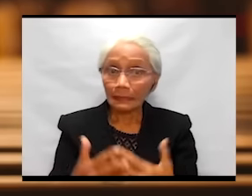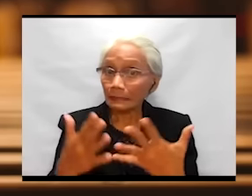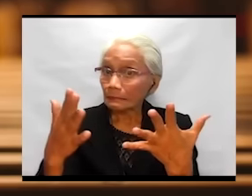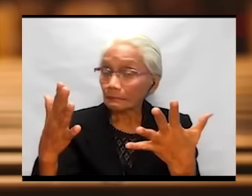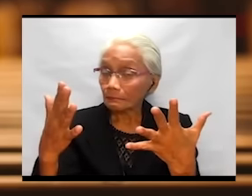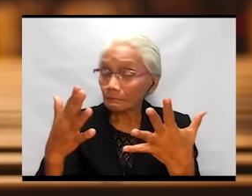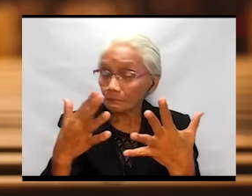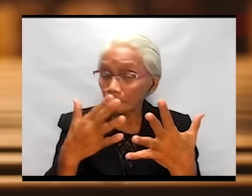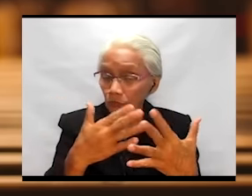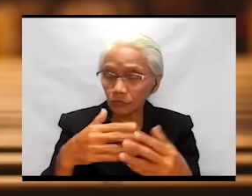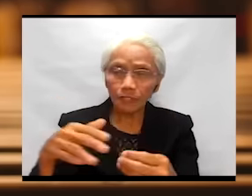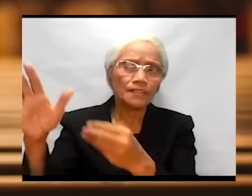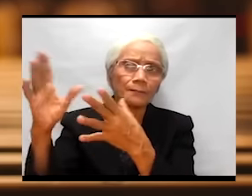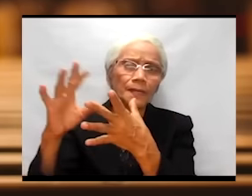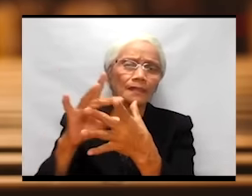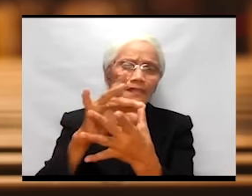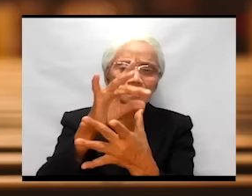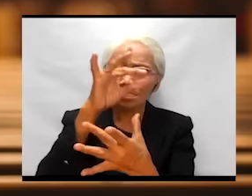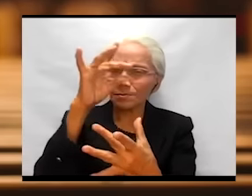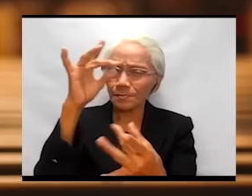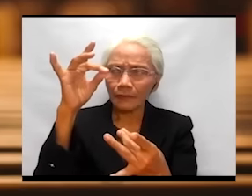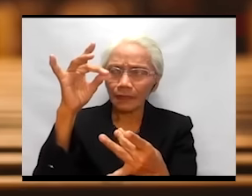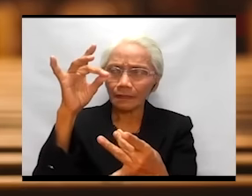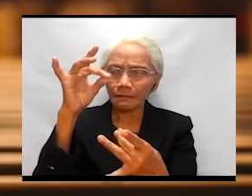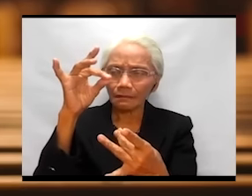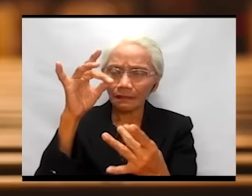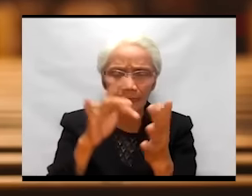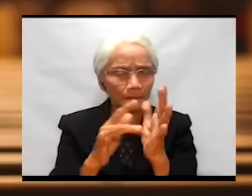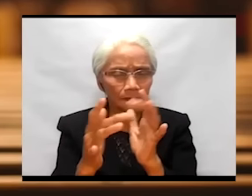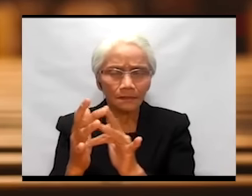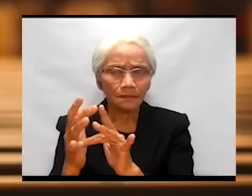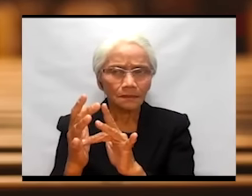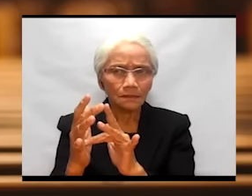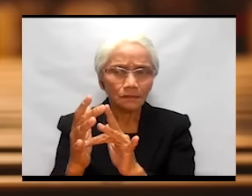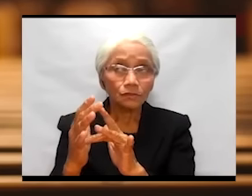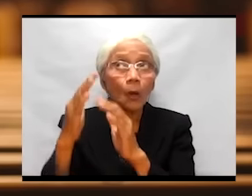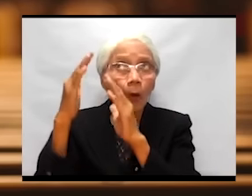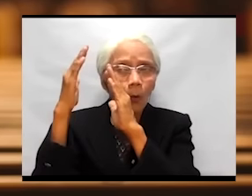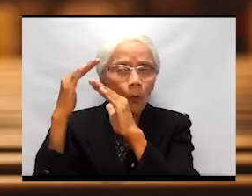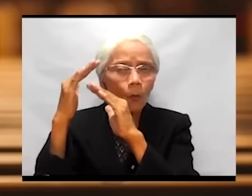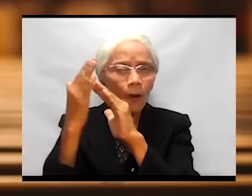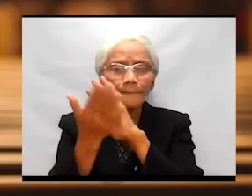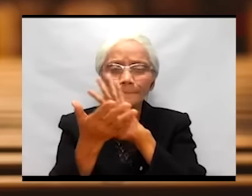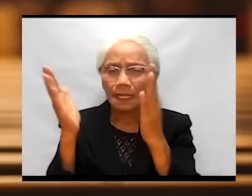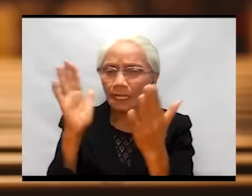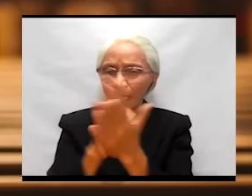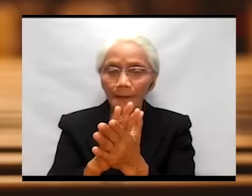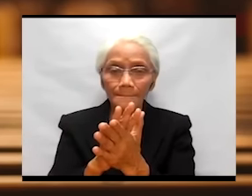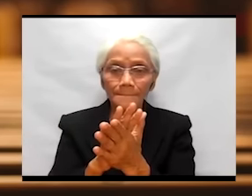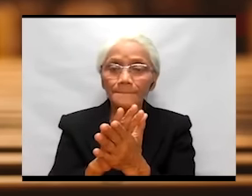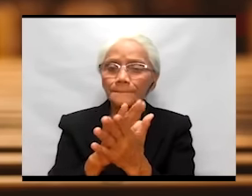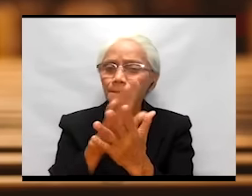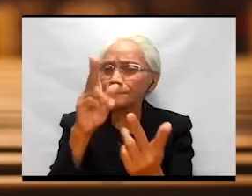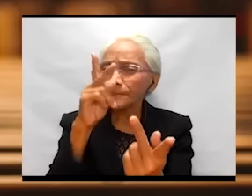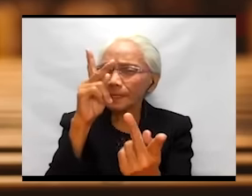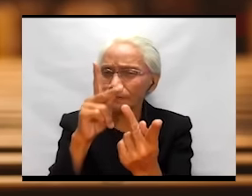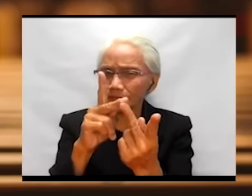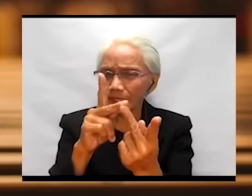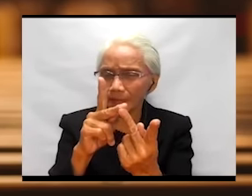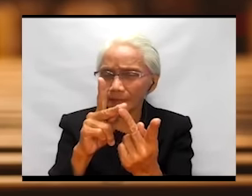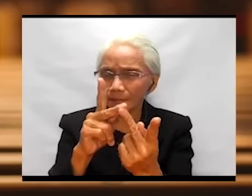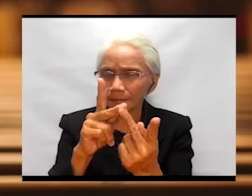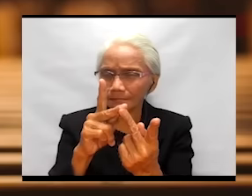Driven by the Spirit, His hope became perfect through freedom